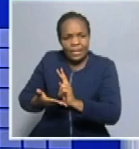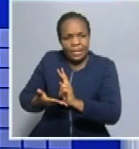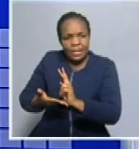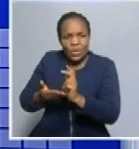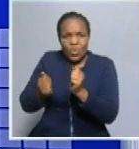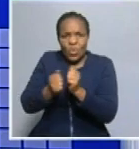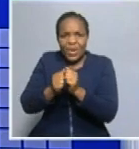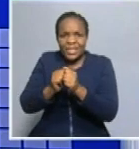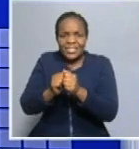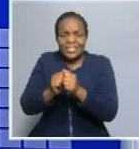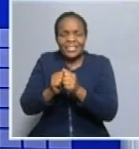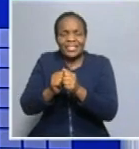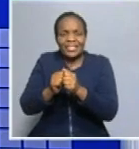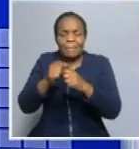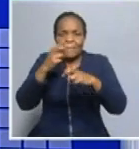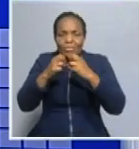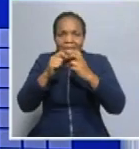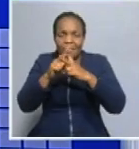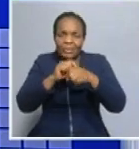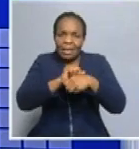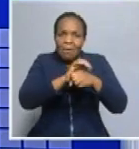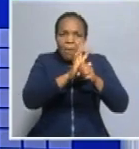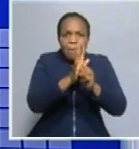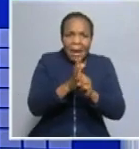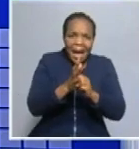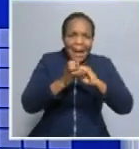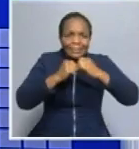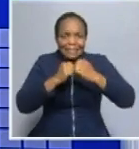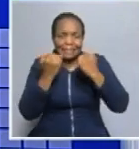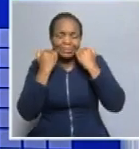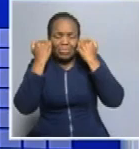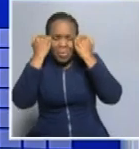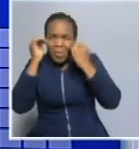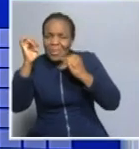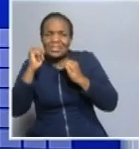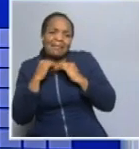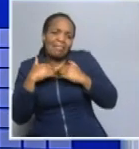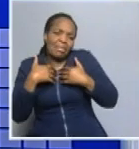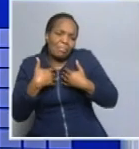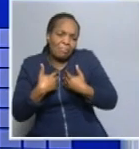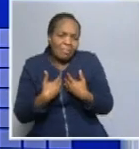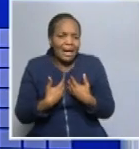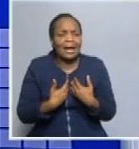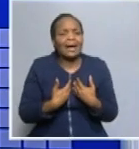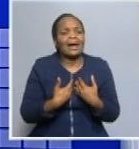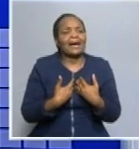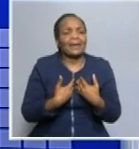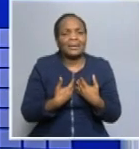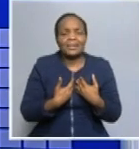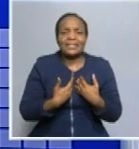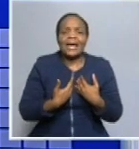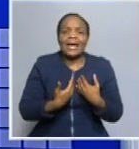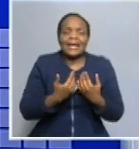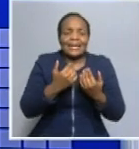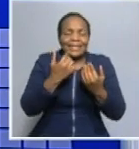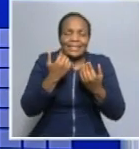pandemic fatigue as well as burnouts on themselves and on their learners and how also to avoid transferring some of